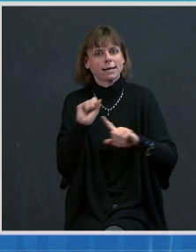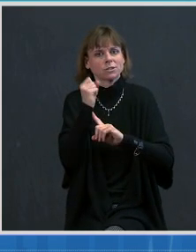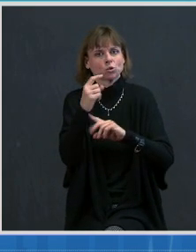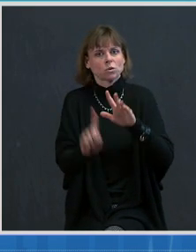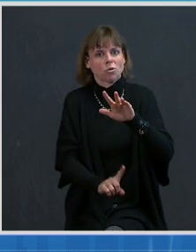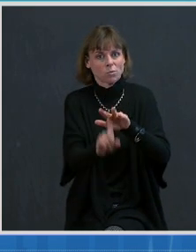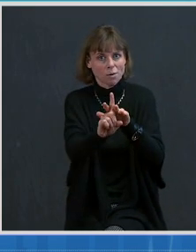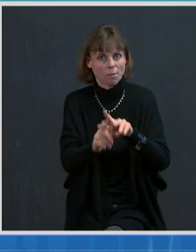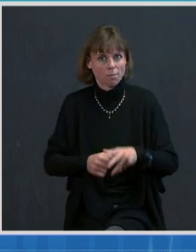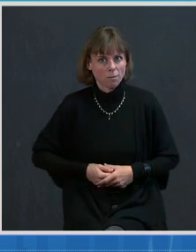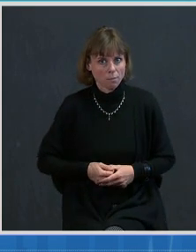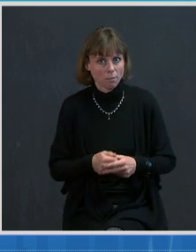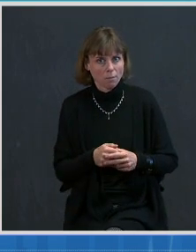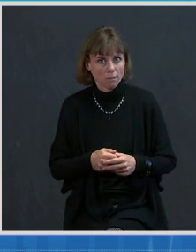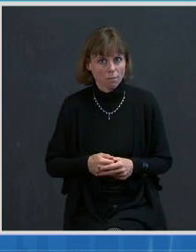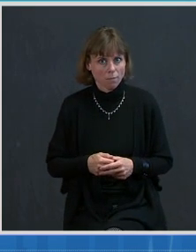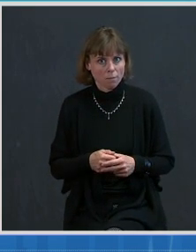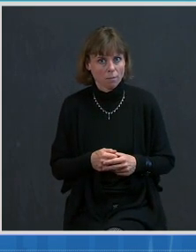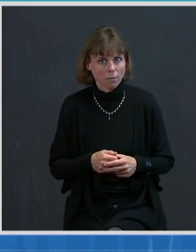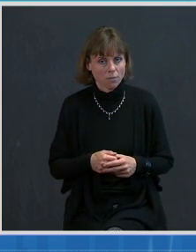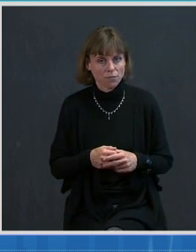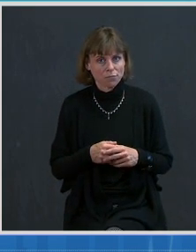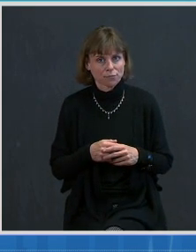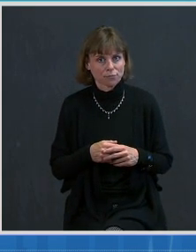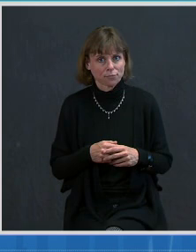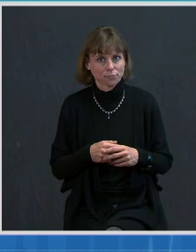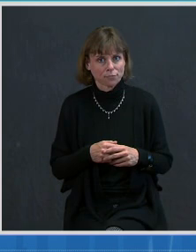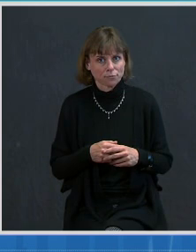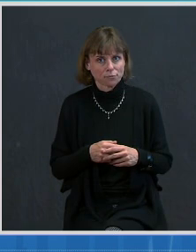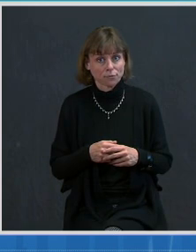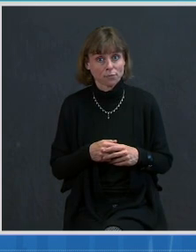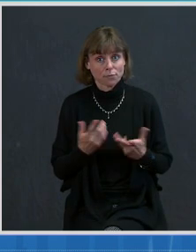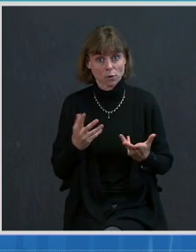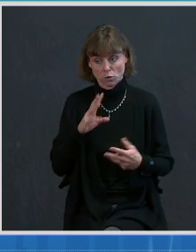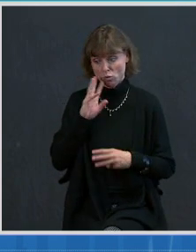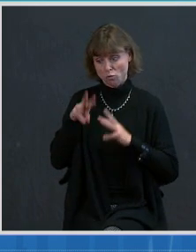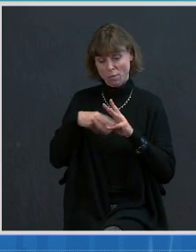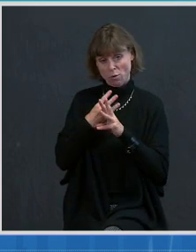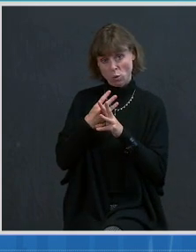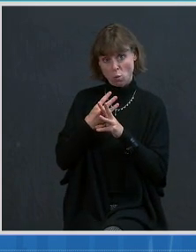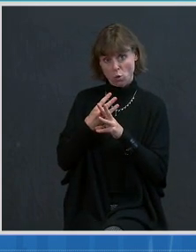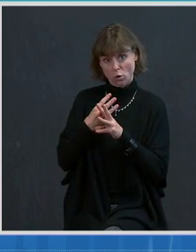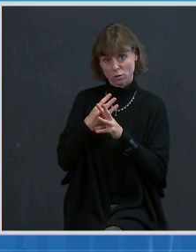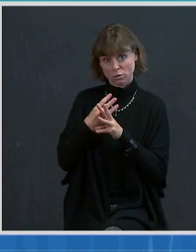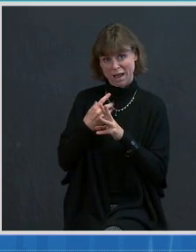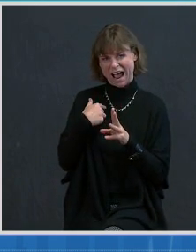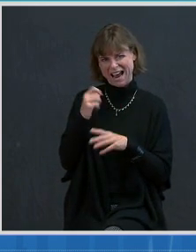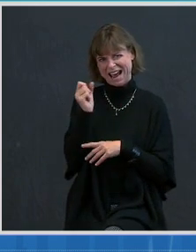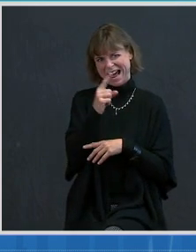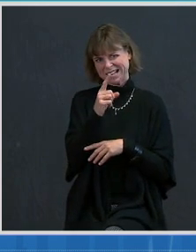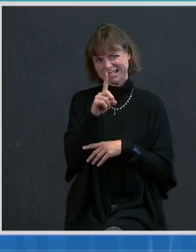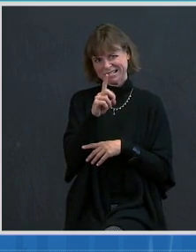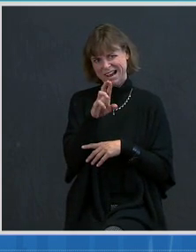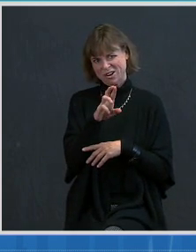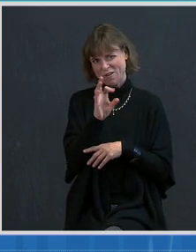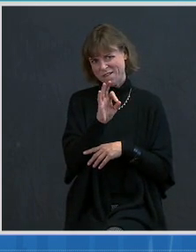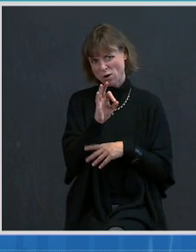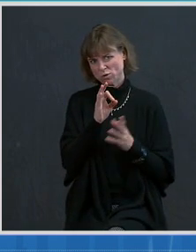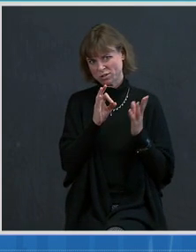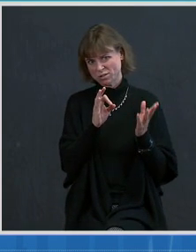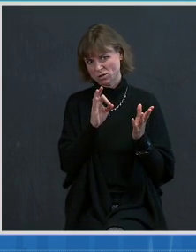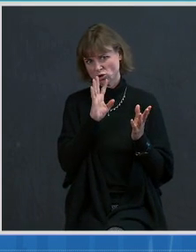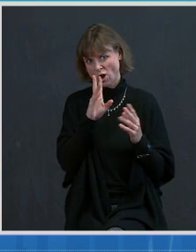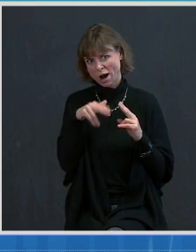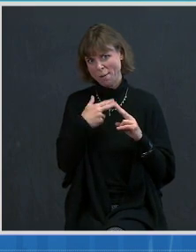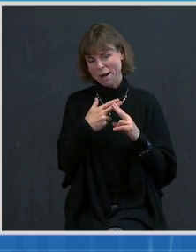Now, having said all that, I think there was a part of your question about the world, about the globe. And so maybe I can ask Dr. Fauci to talk about the